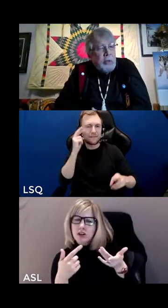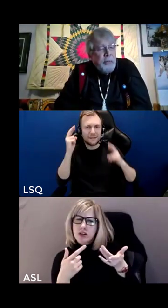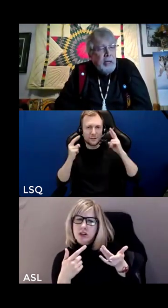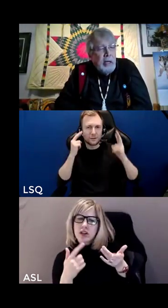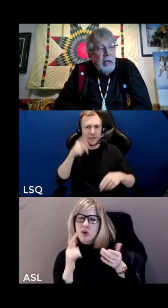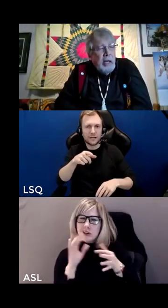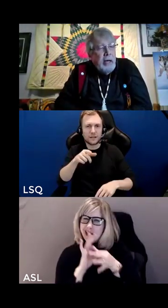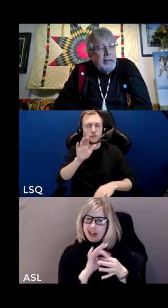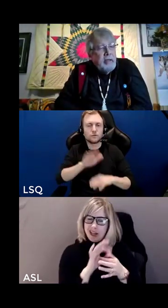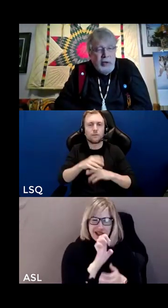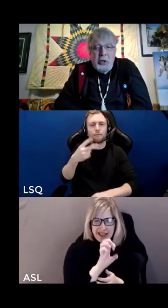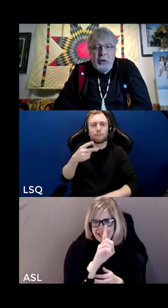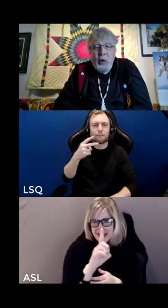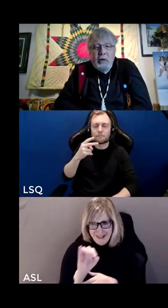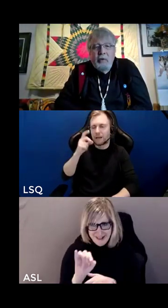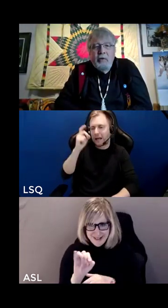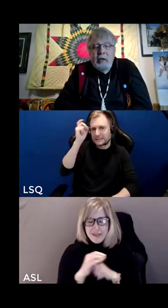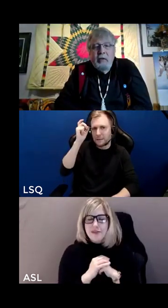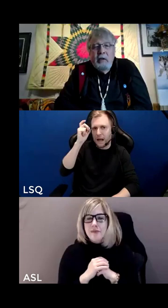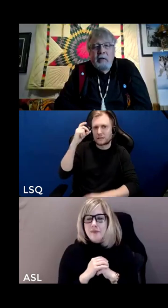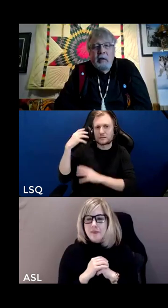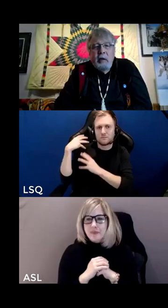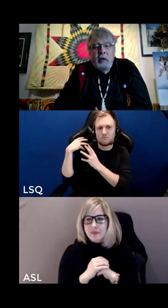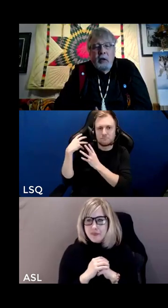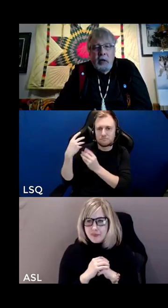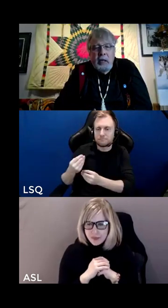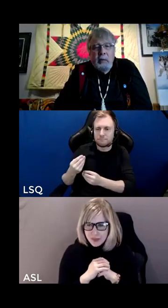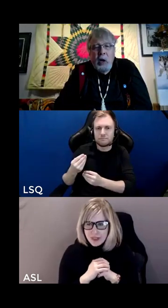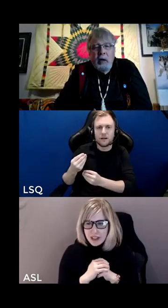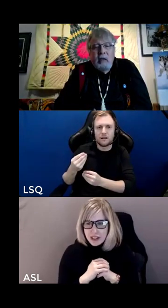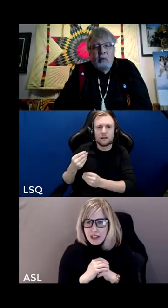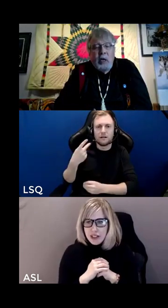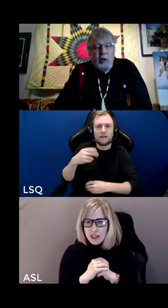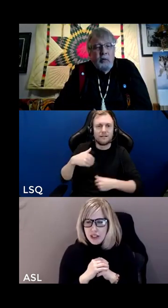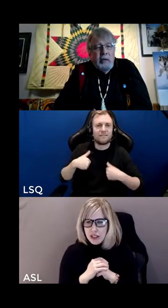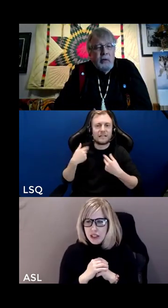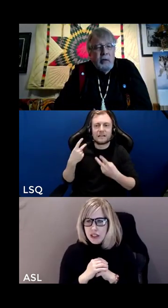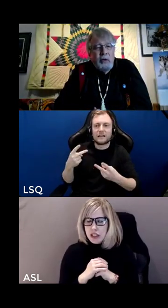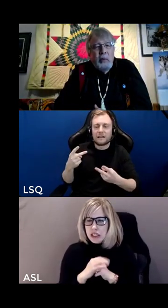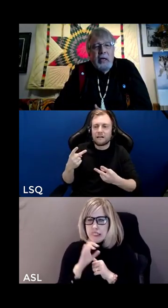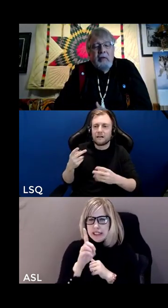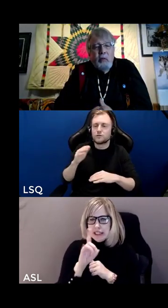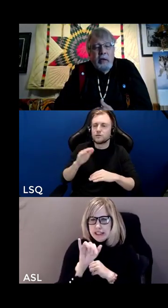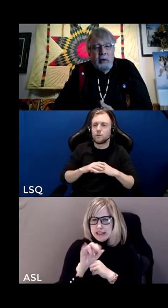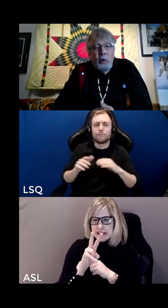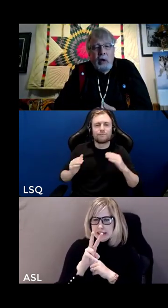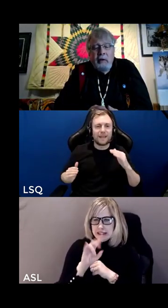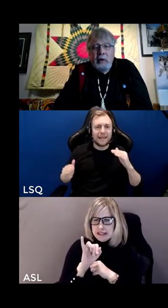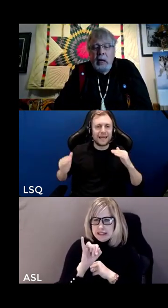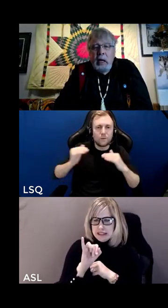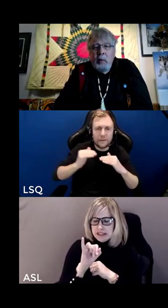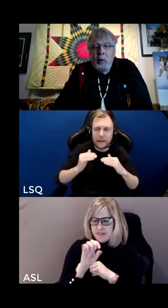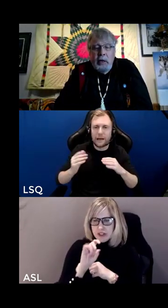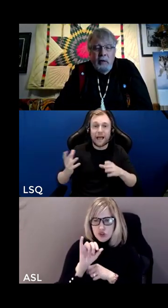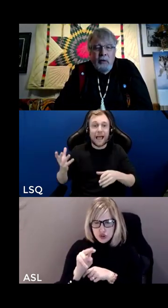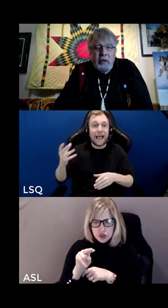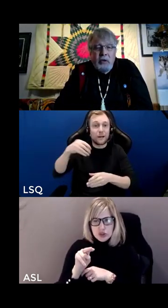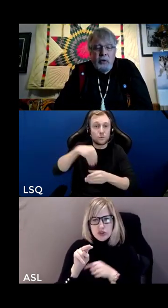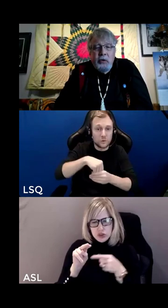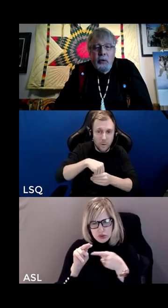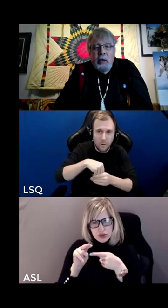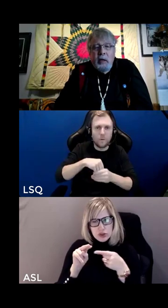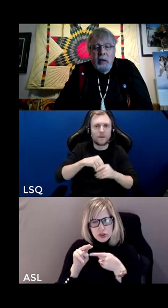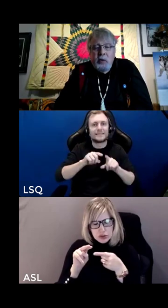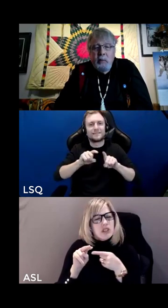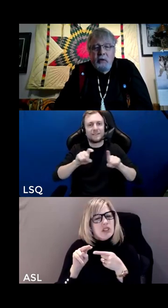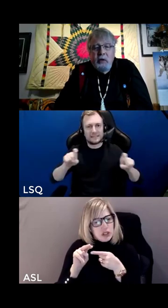division division of course is is a key concept which i'll speak to in a few minutes as we close off but we're going to invite